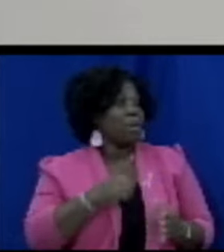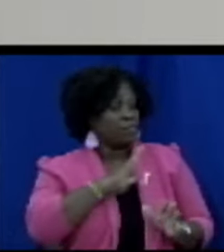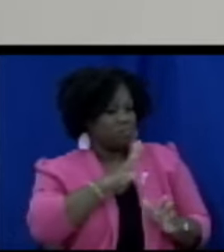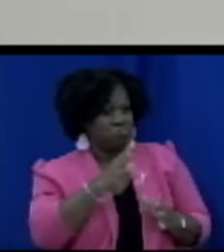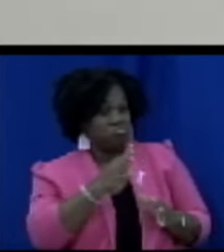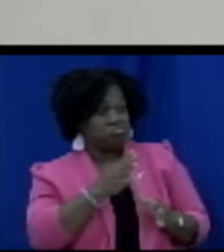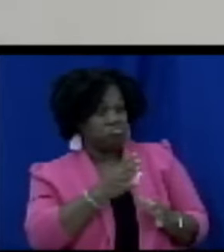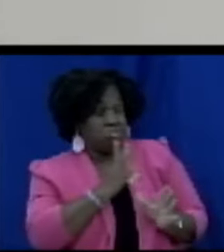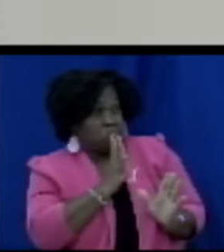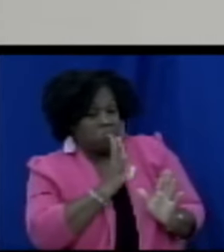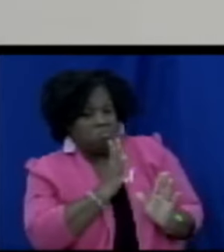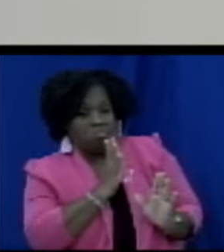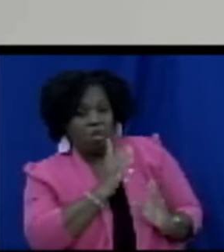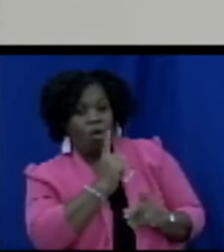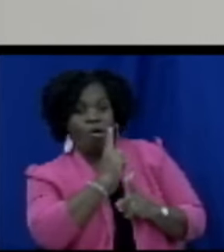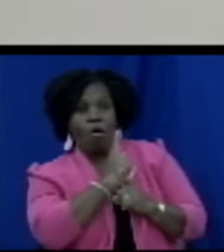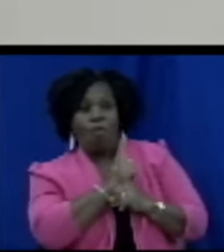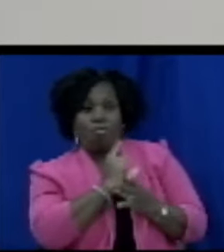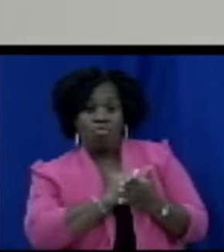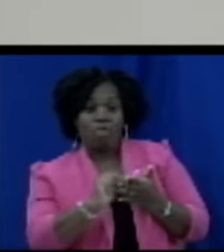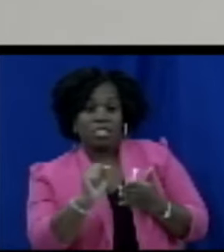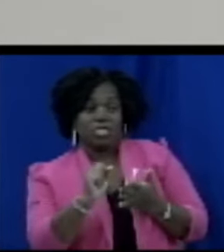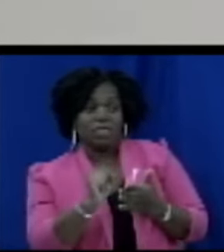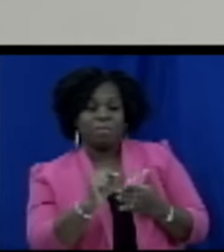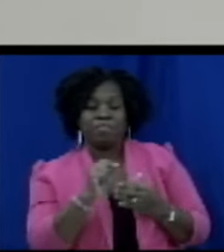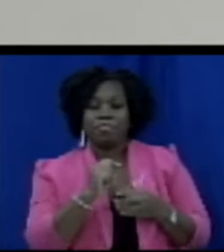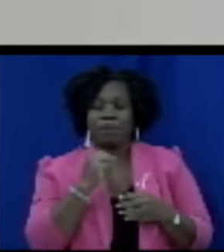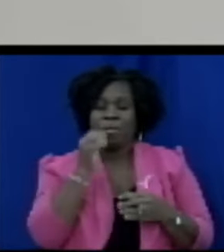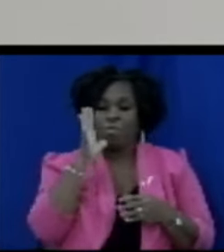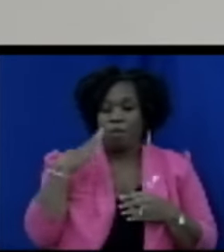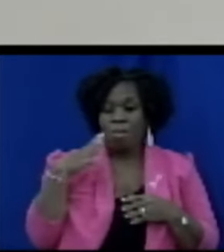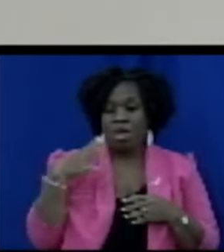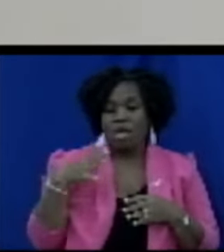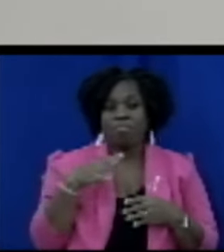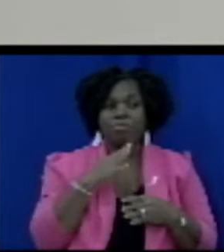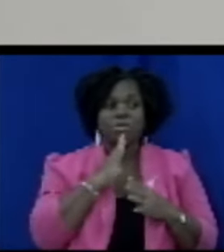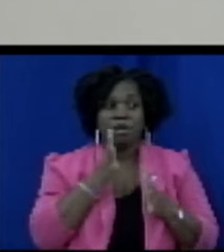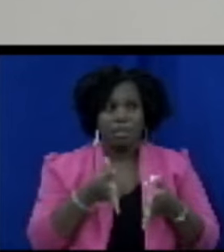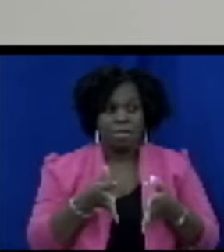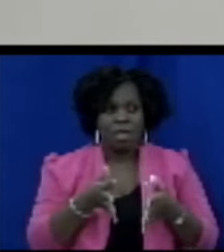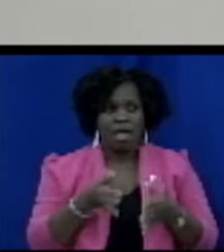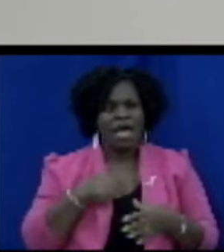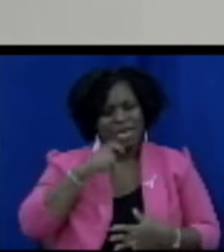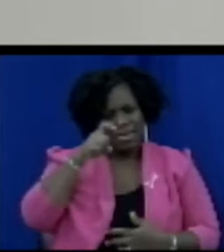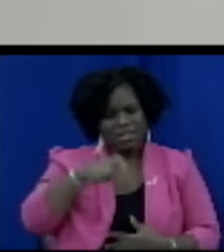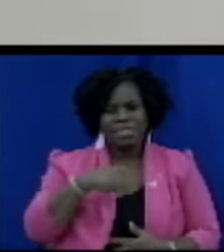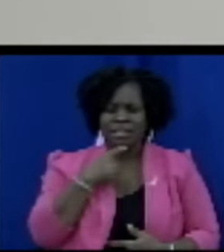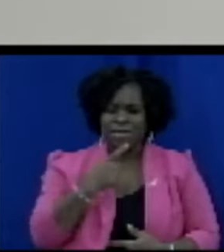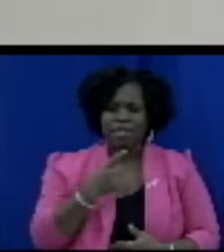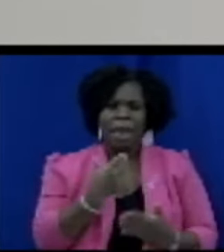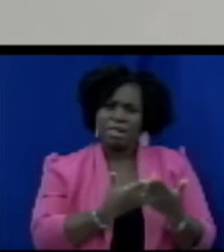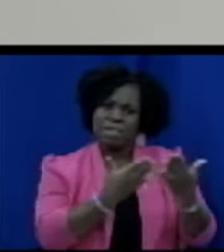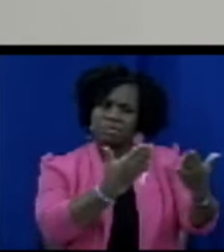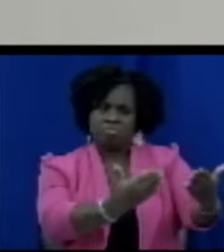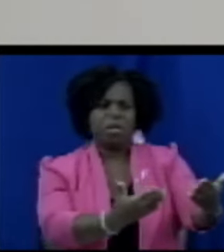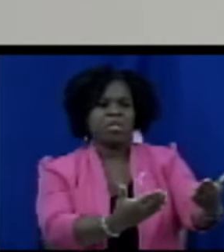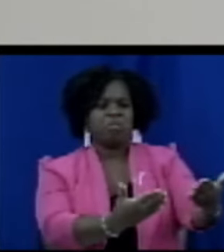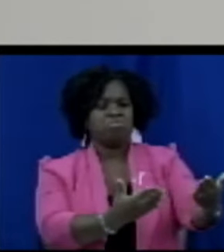Speaker I apologize I have to say that this bill in essence it's very very comprehensive and